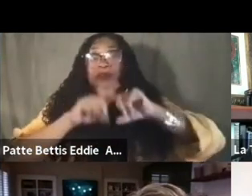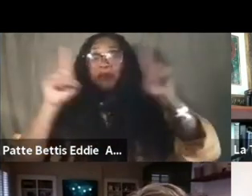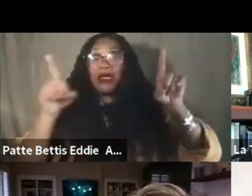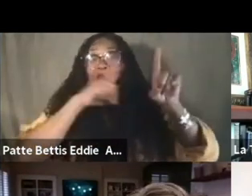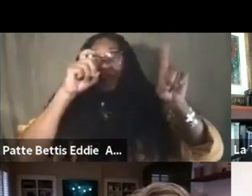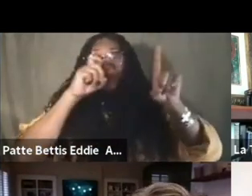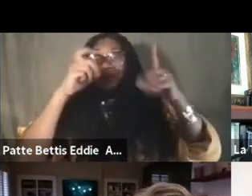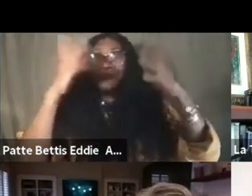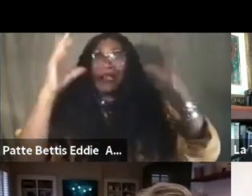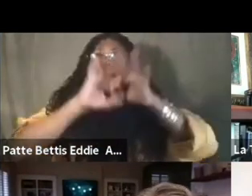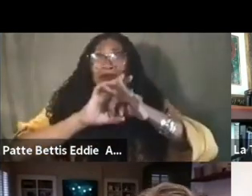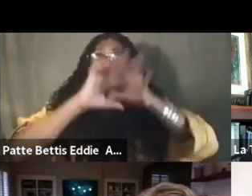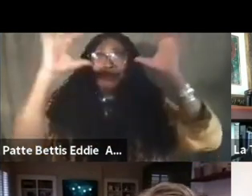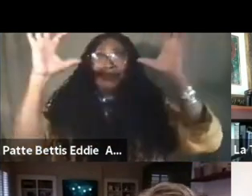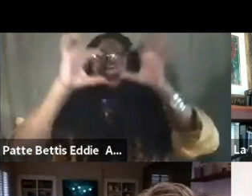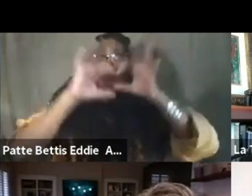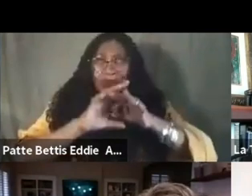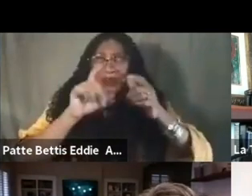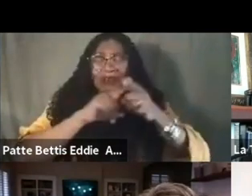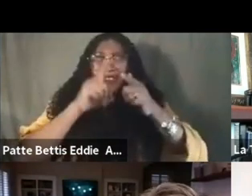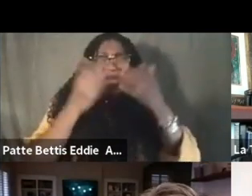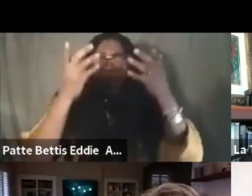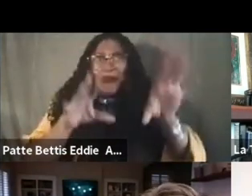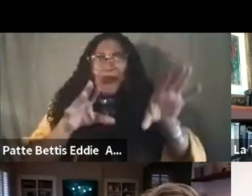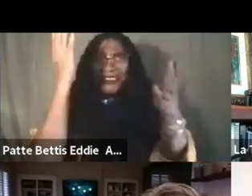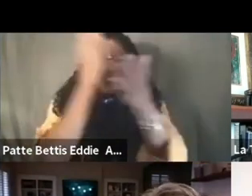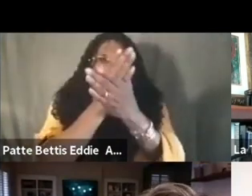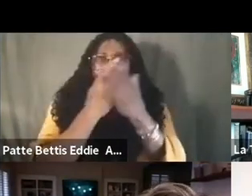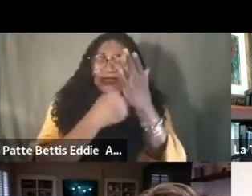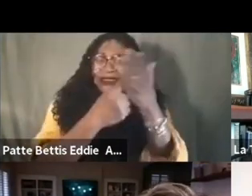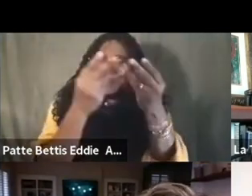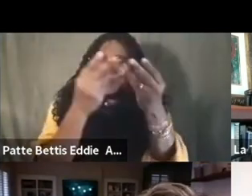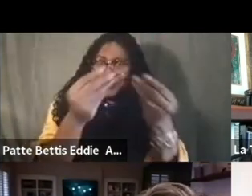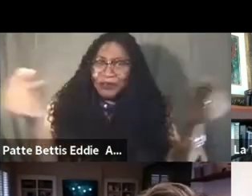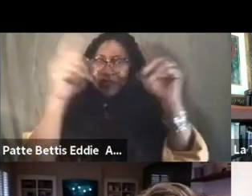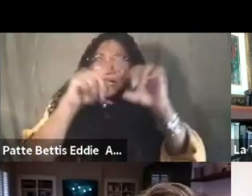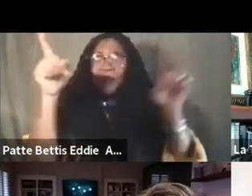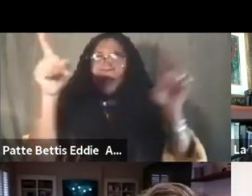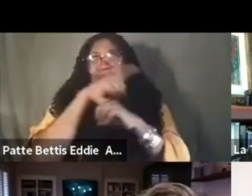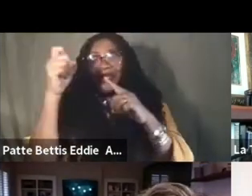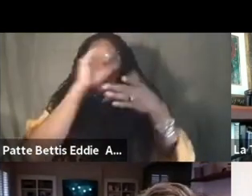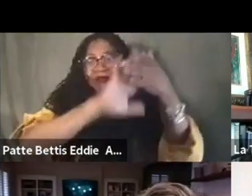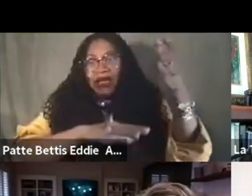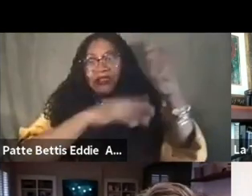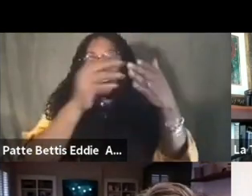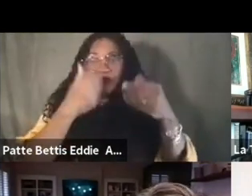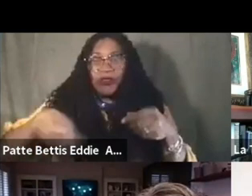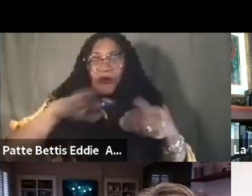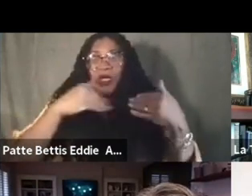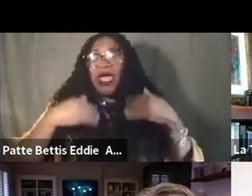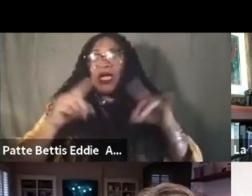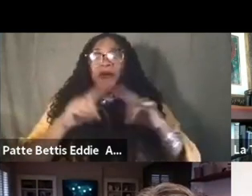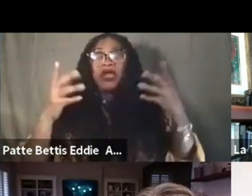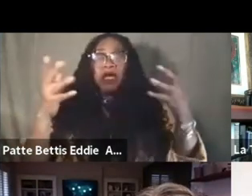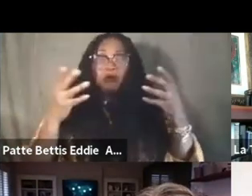break this conversation that we've been having i don't want to stop really but um you know because of our schedule we got here i do want to um